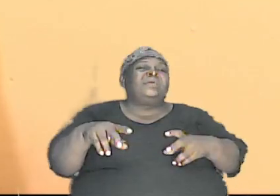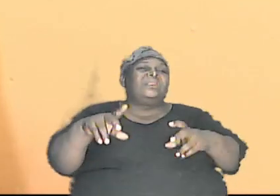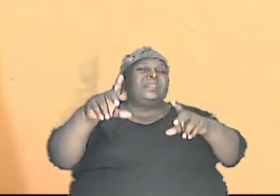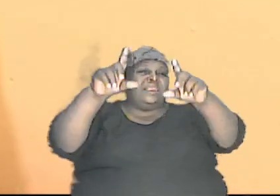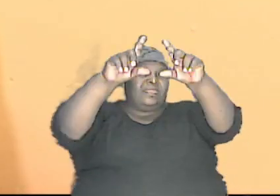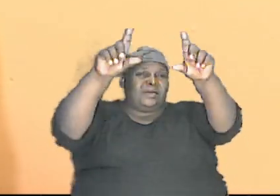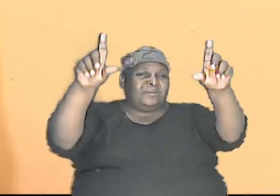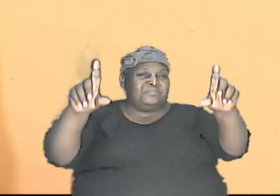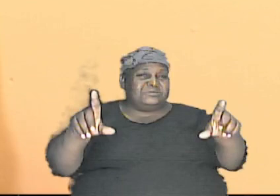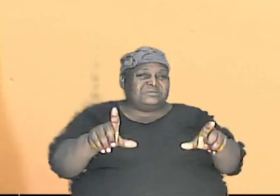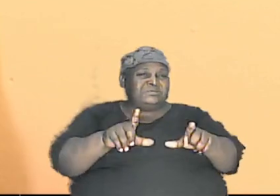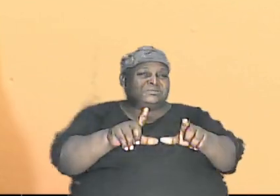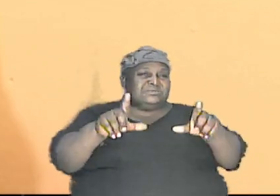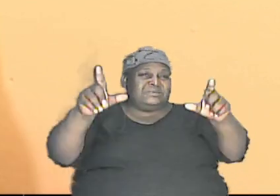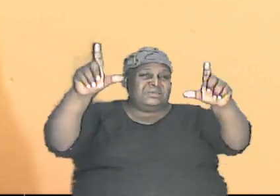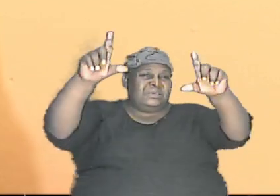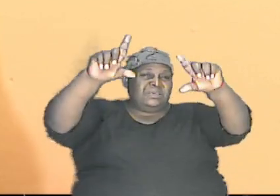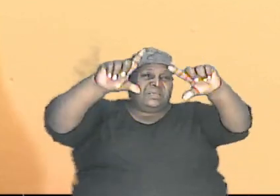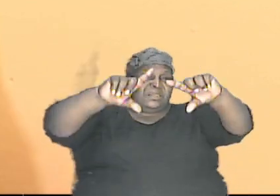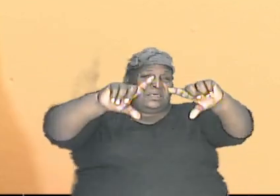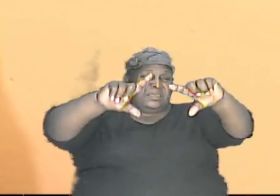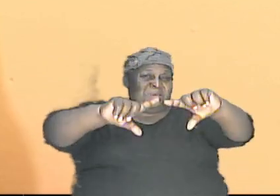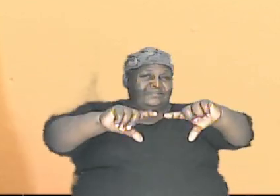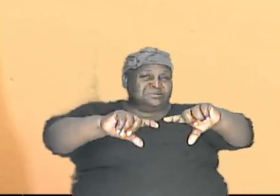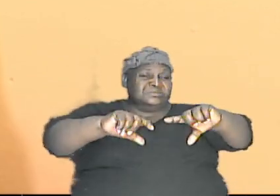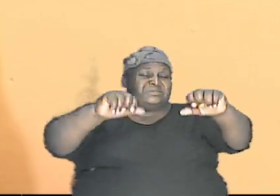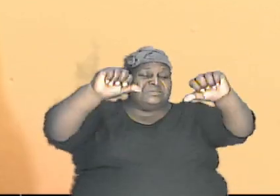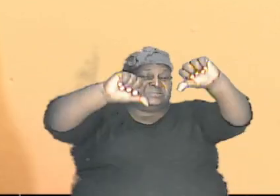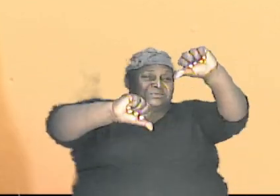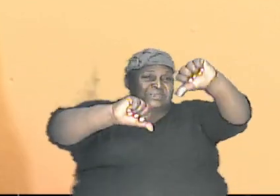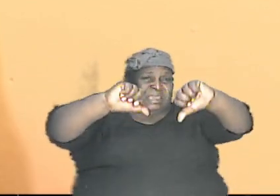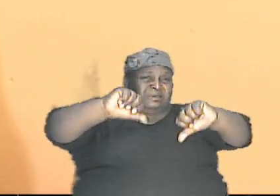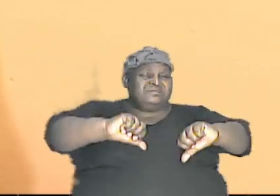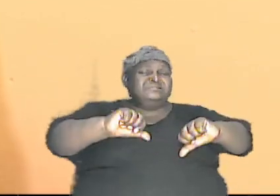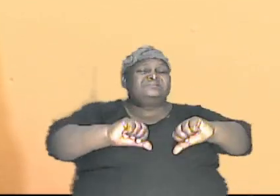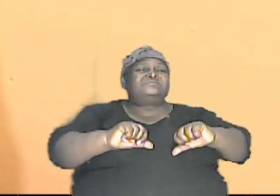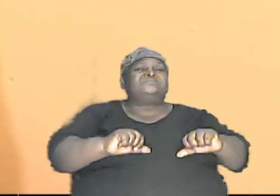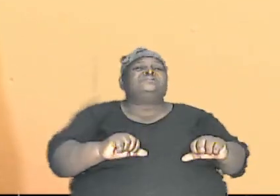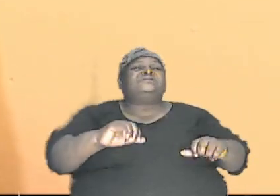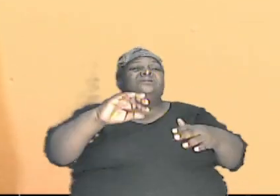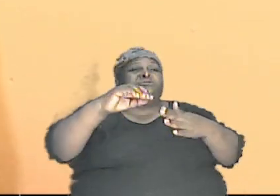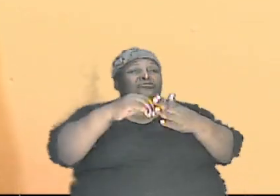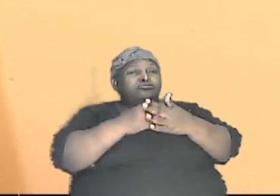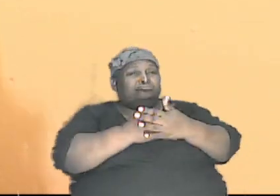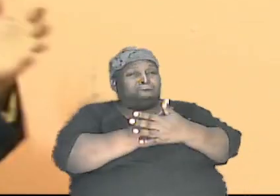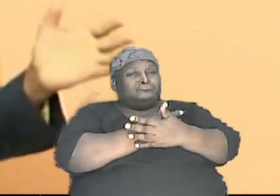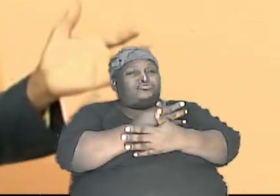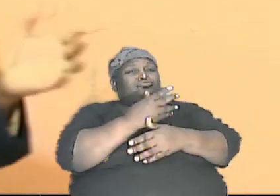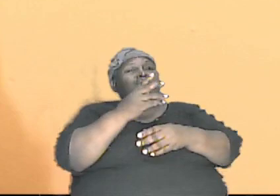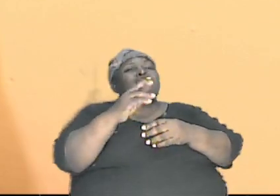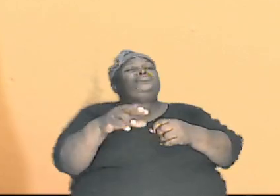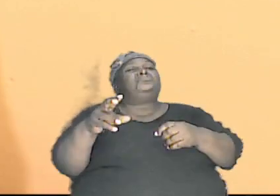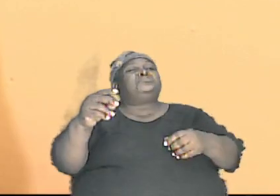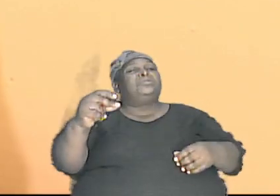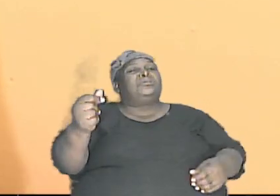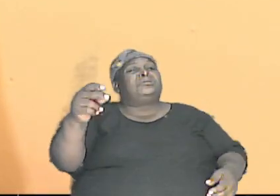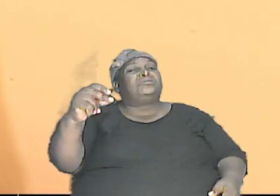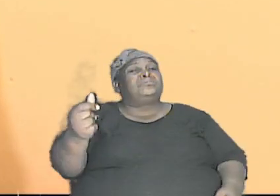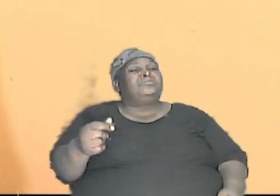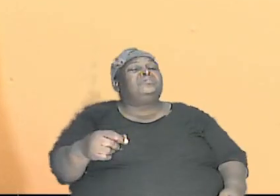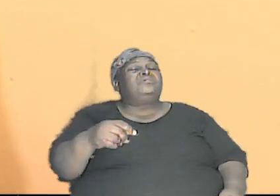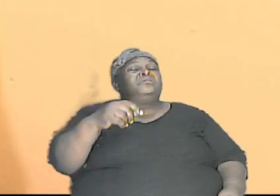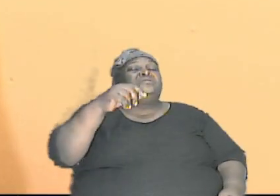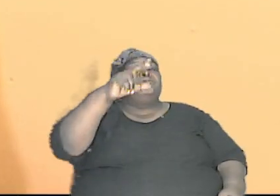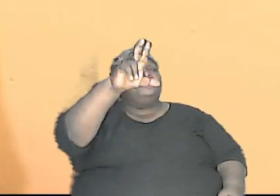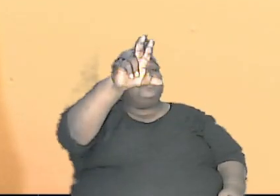came out and they work and you know they are a new breed of dogs and you have about 300 breeds